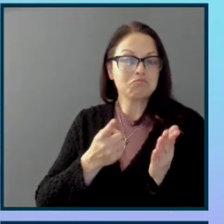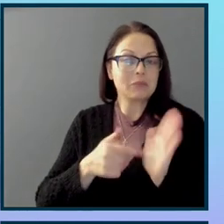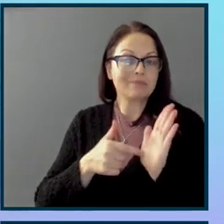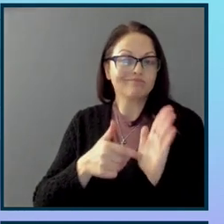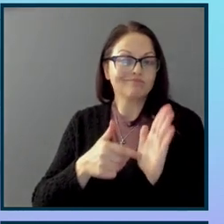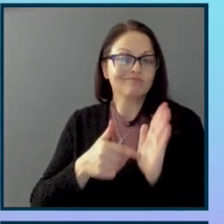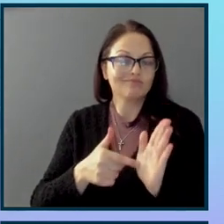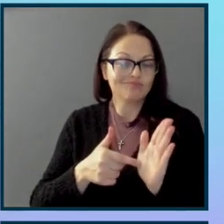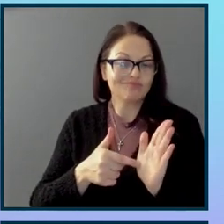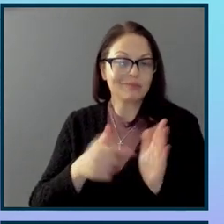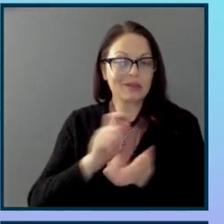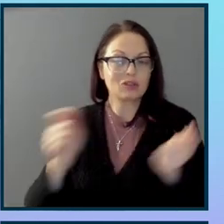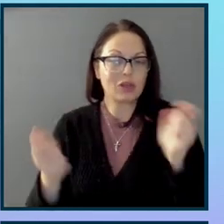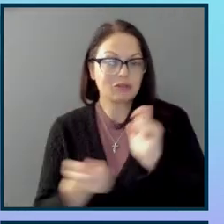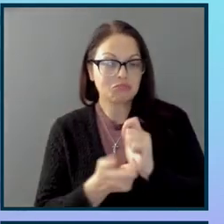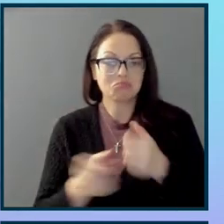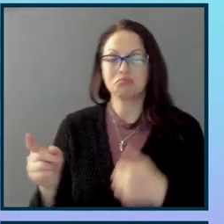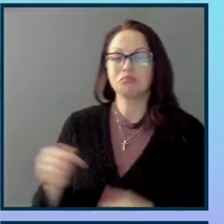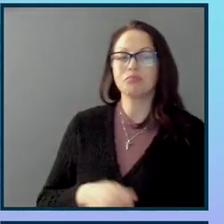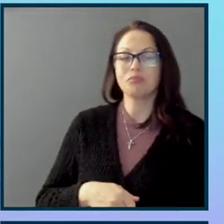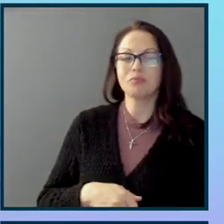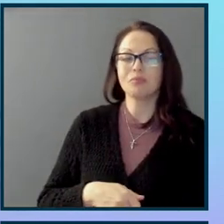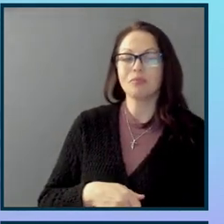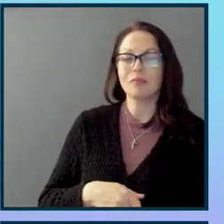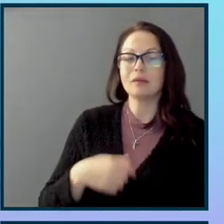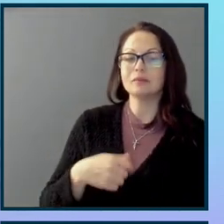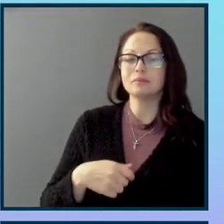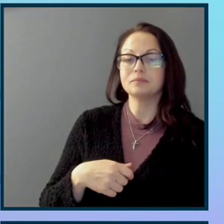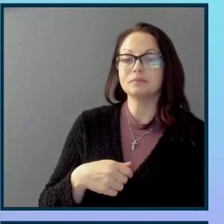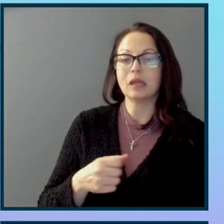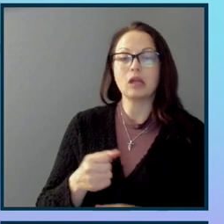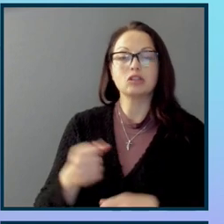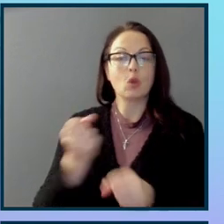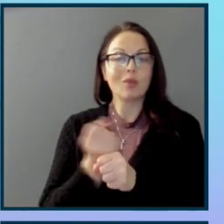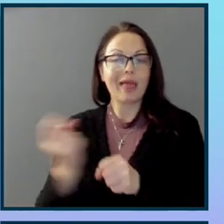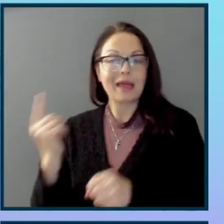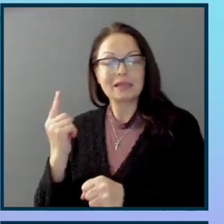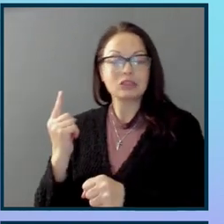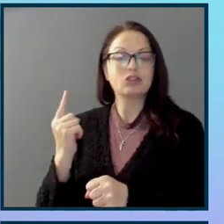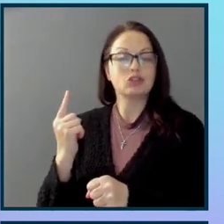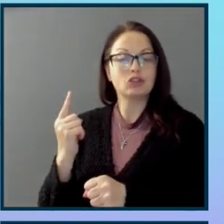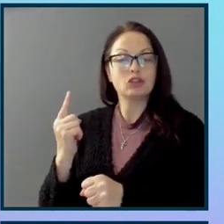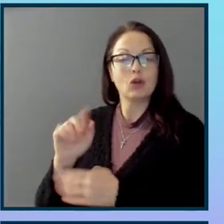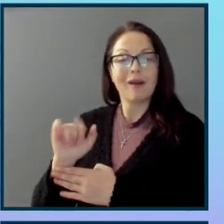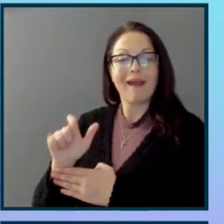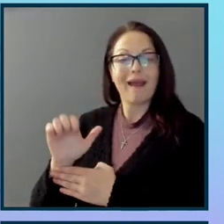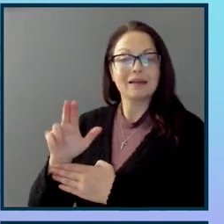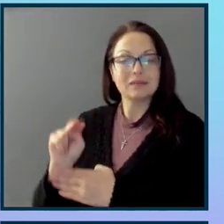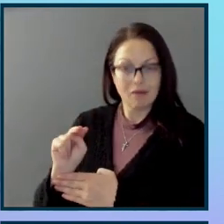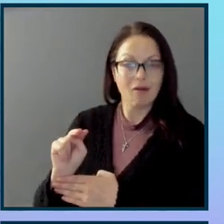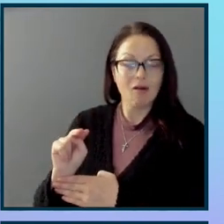1972, last year's inaugural AxeCon keynote speaker, Winsurf,